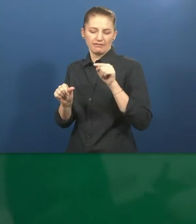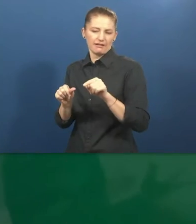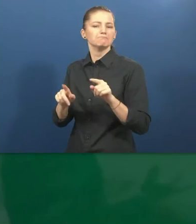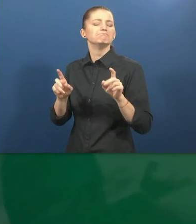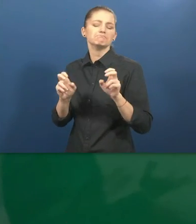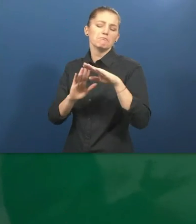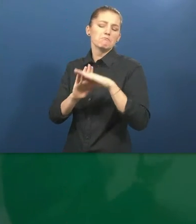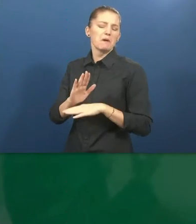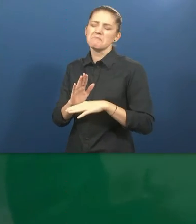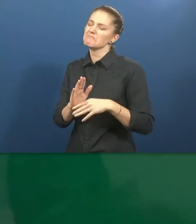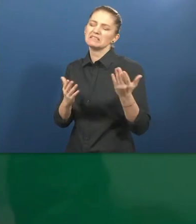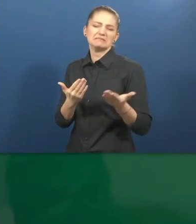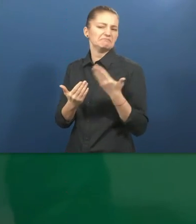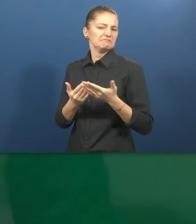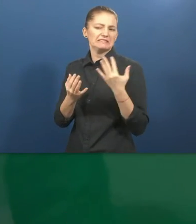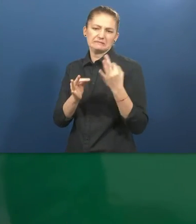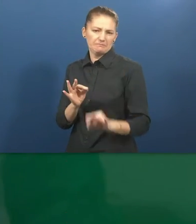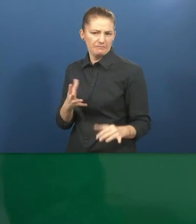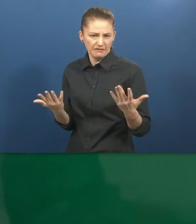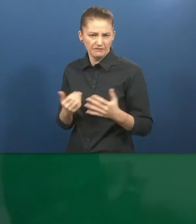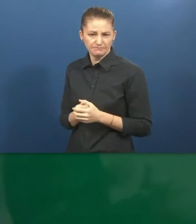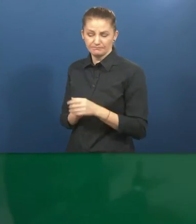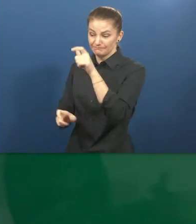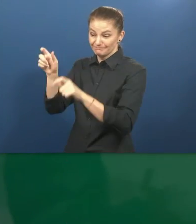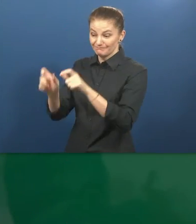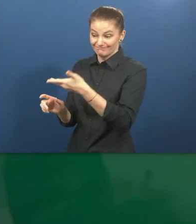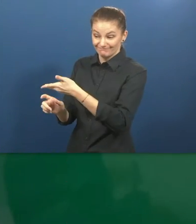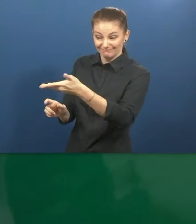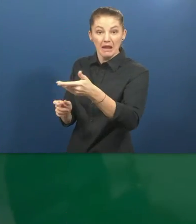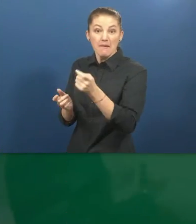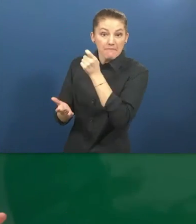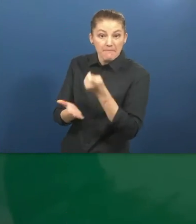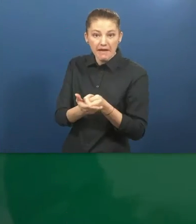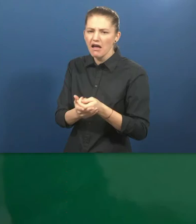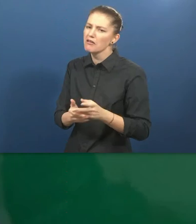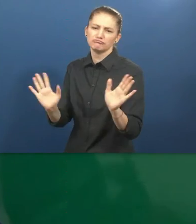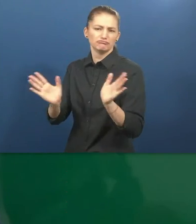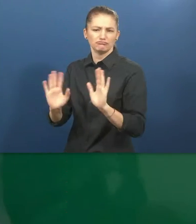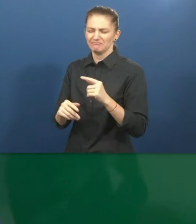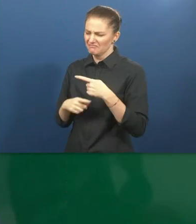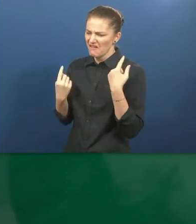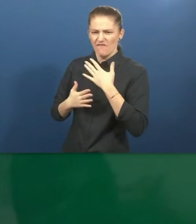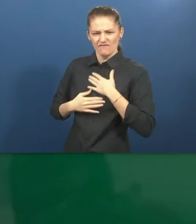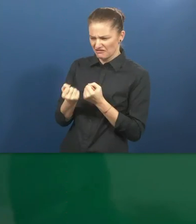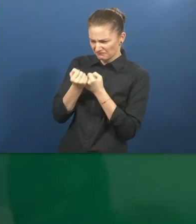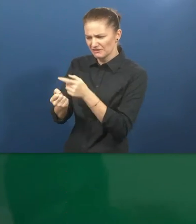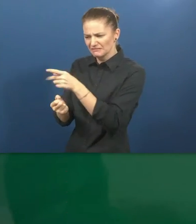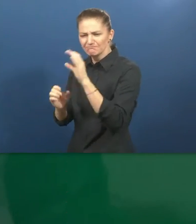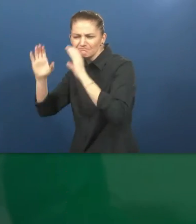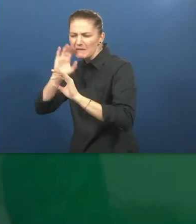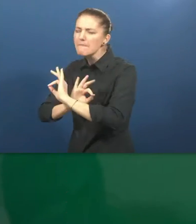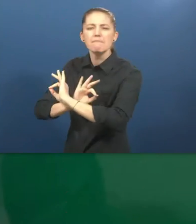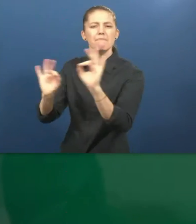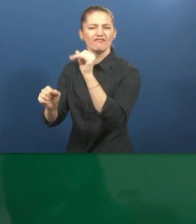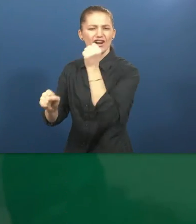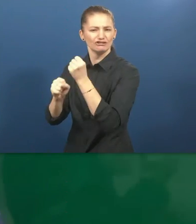The business model of the talent program is very simple. Students with disabilities do not pay anything because we really want to support them on the way